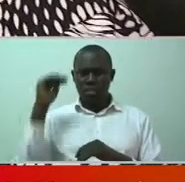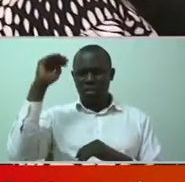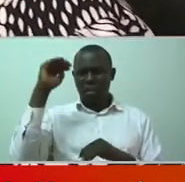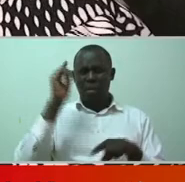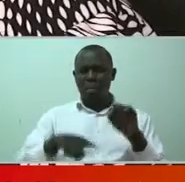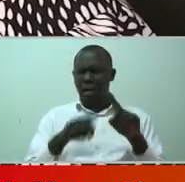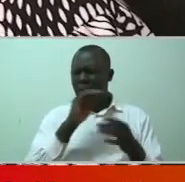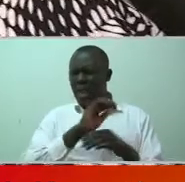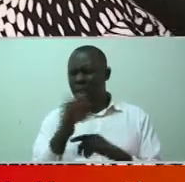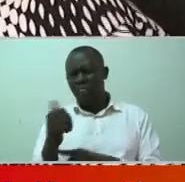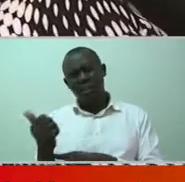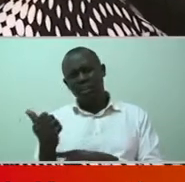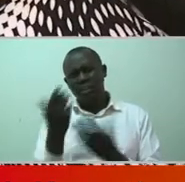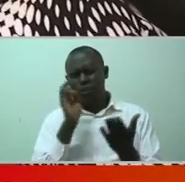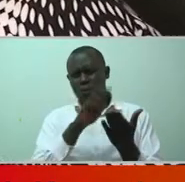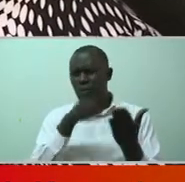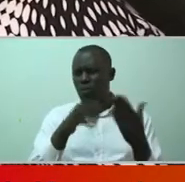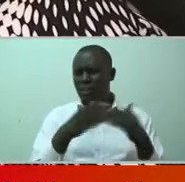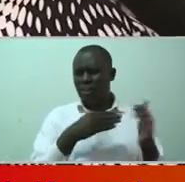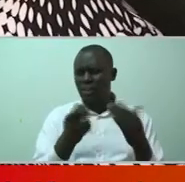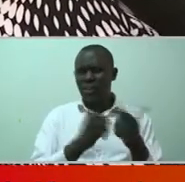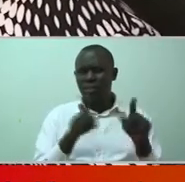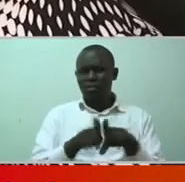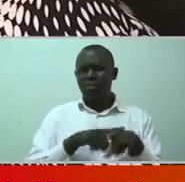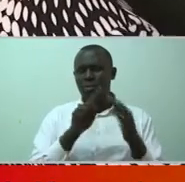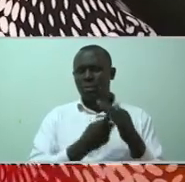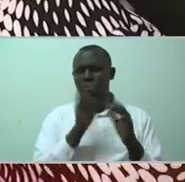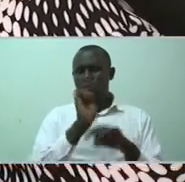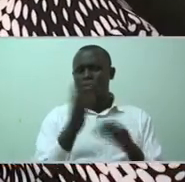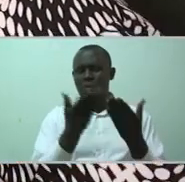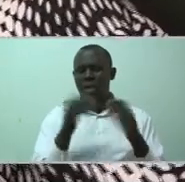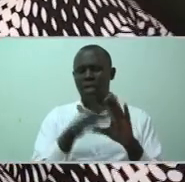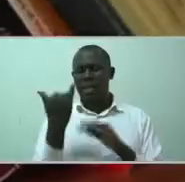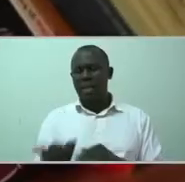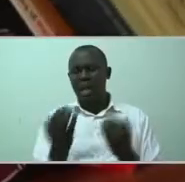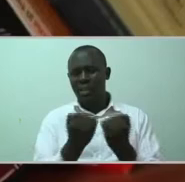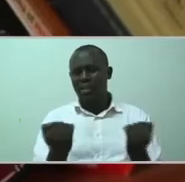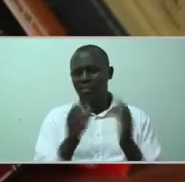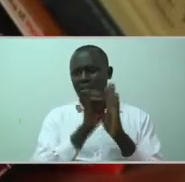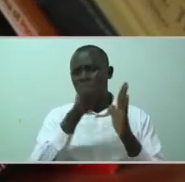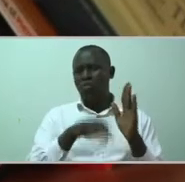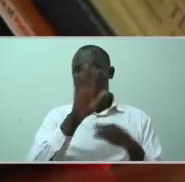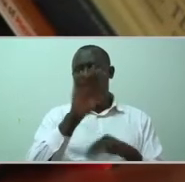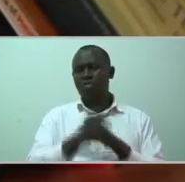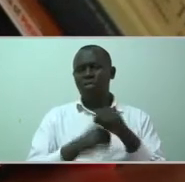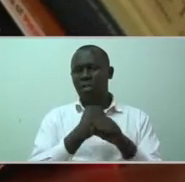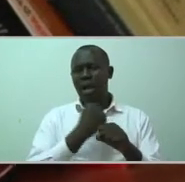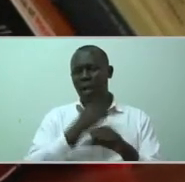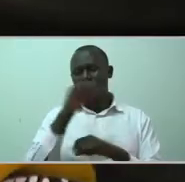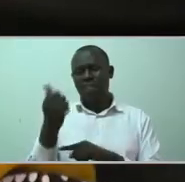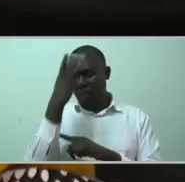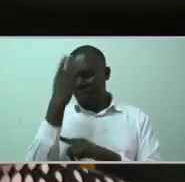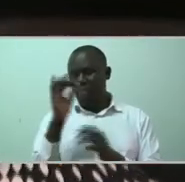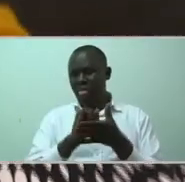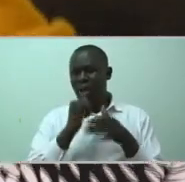But some we see them, the symptoms, we start to see them in as young children, even as five. There are some diseases, yes, that have stages